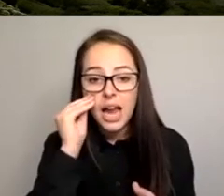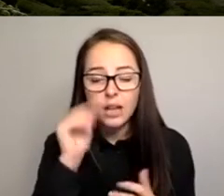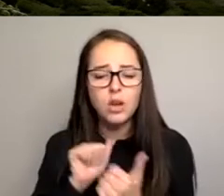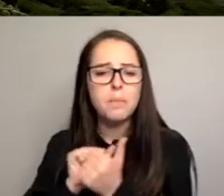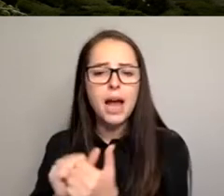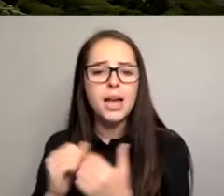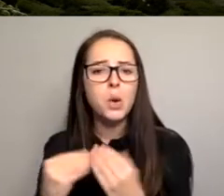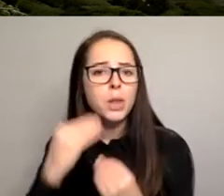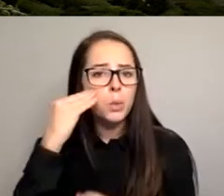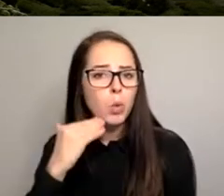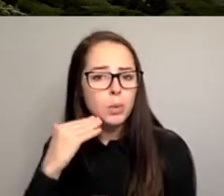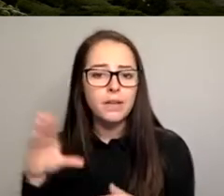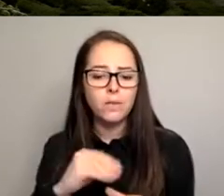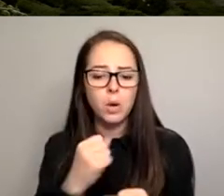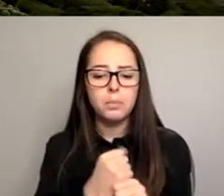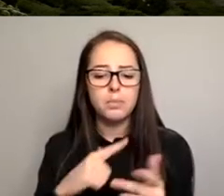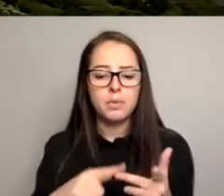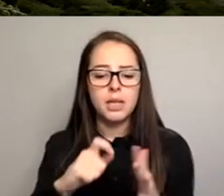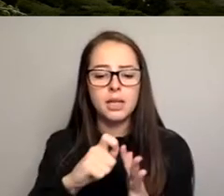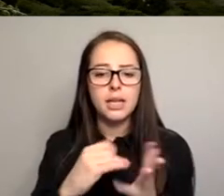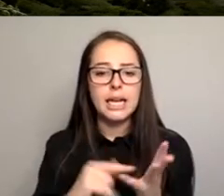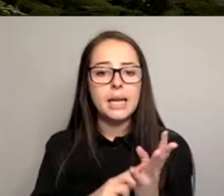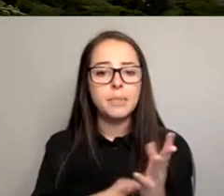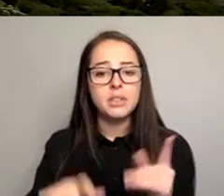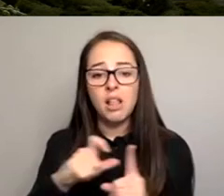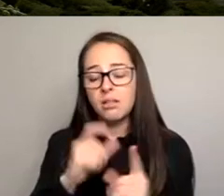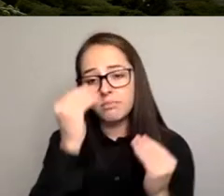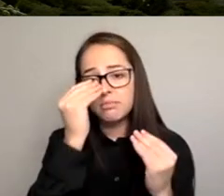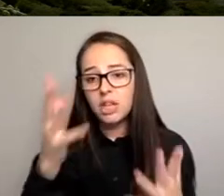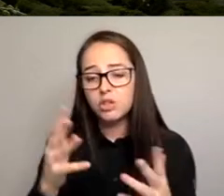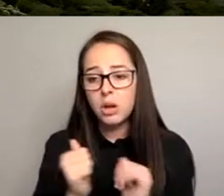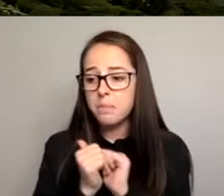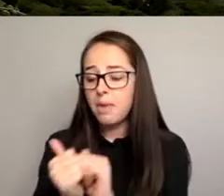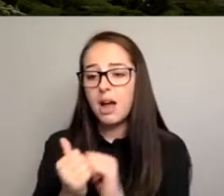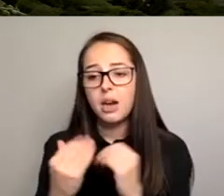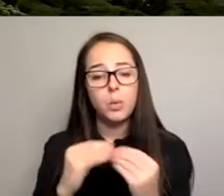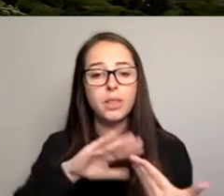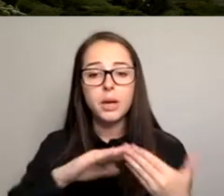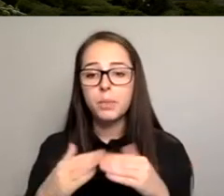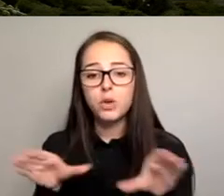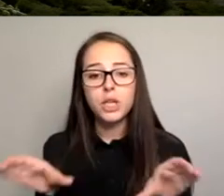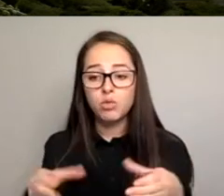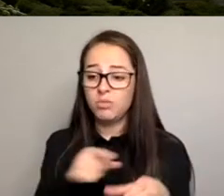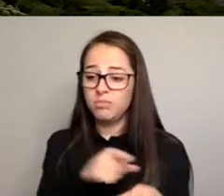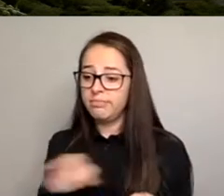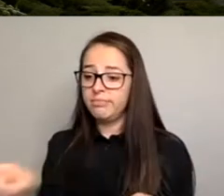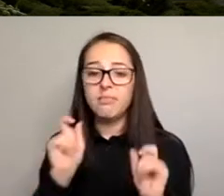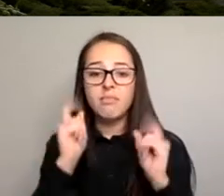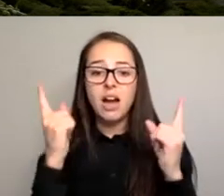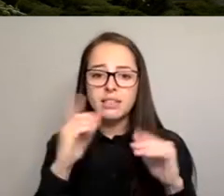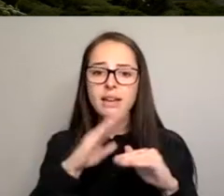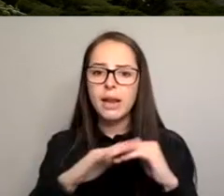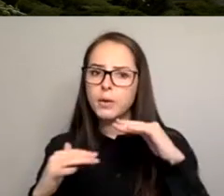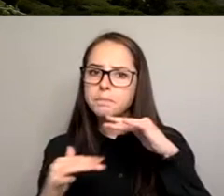shout about how great it is an opportunity to really partner with some community groups who understand the nuances